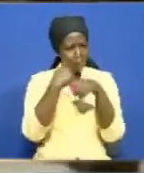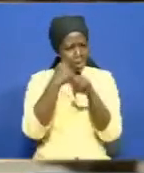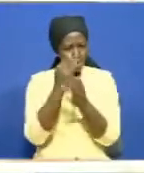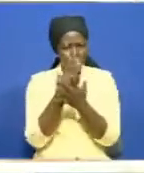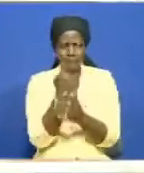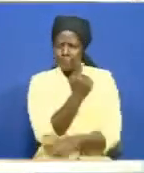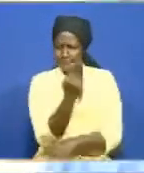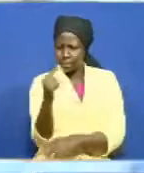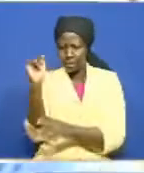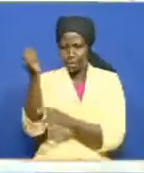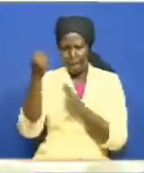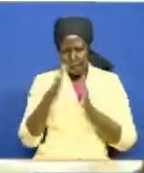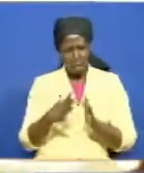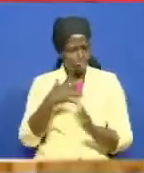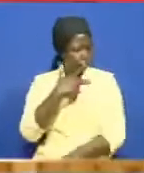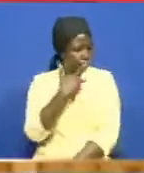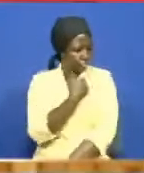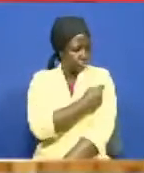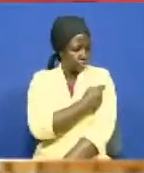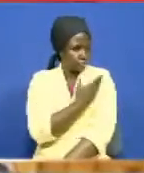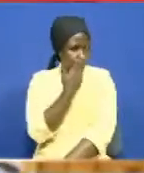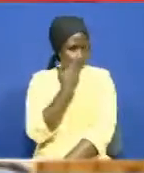vaccinated against the virus.